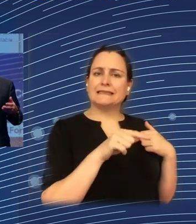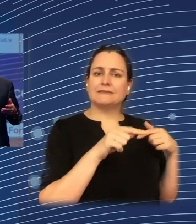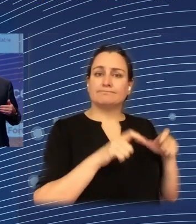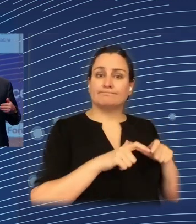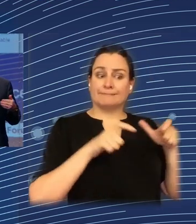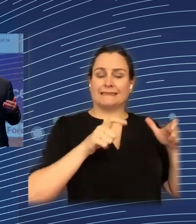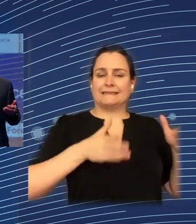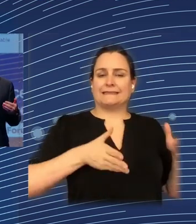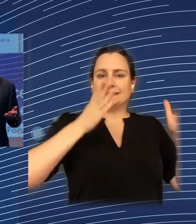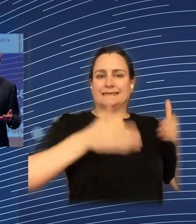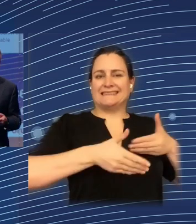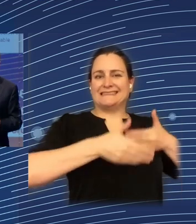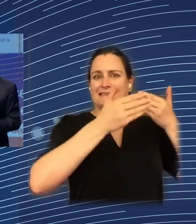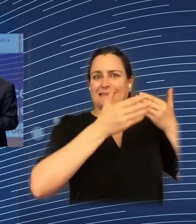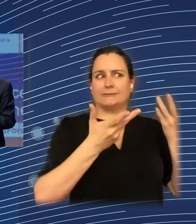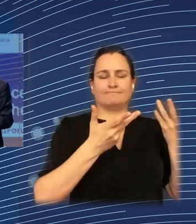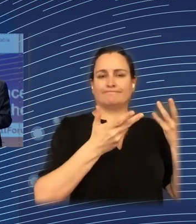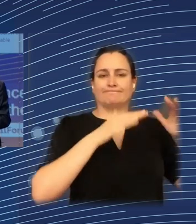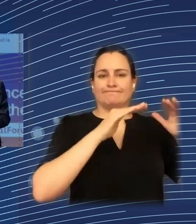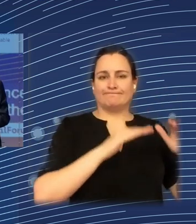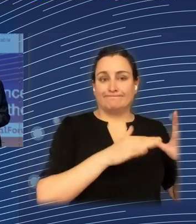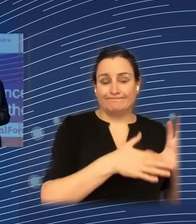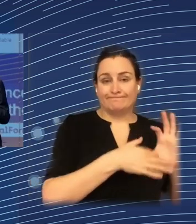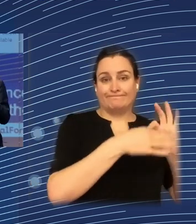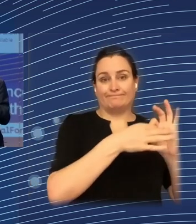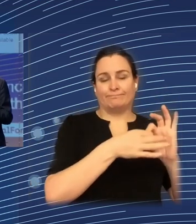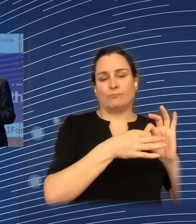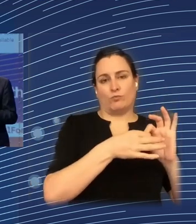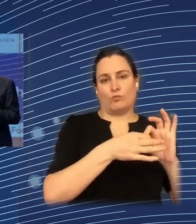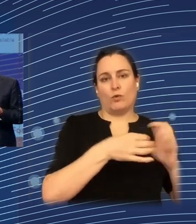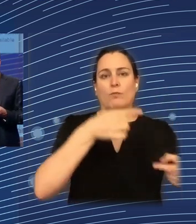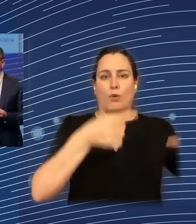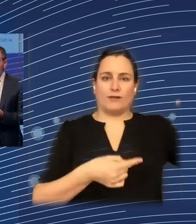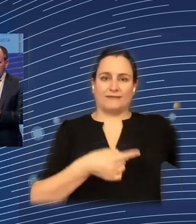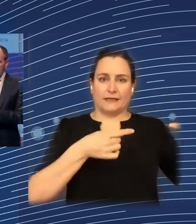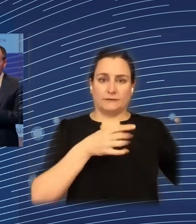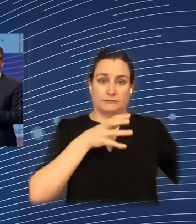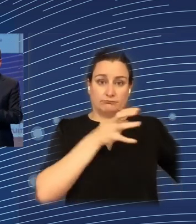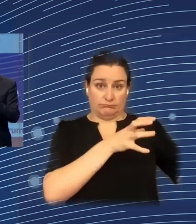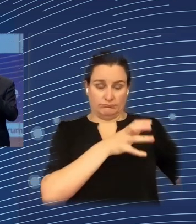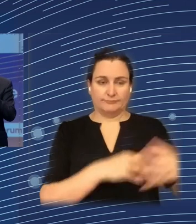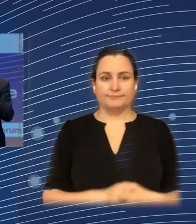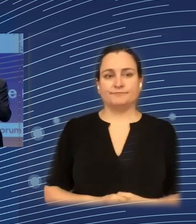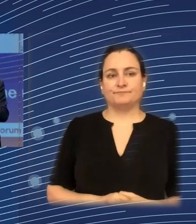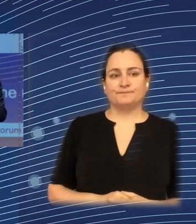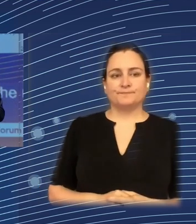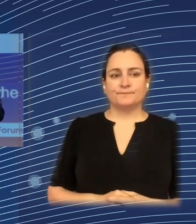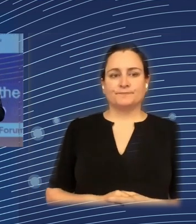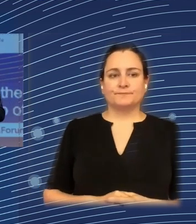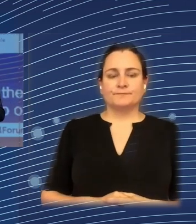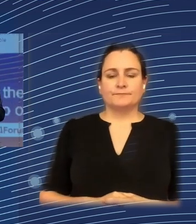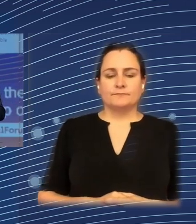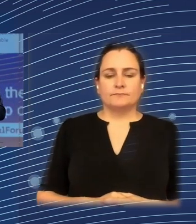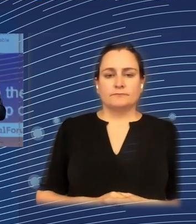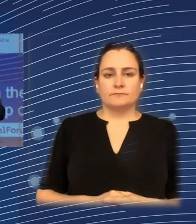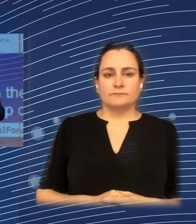which very often coincide with the political centers. On top of that, what we have is countries that